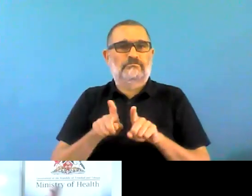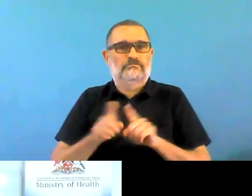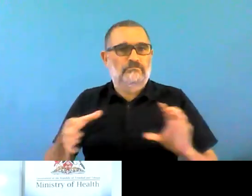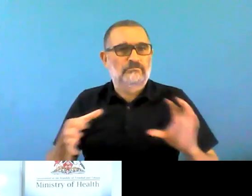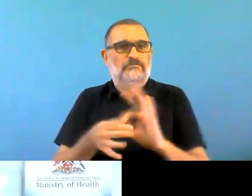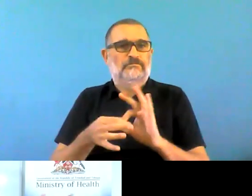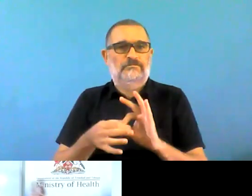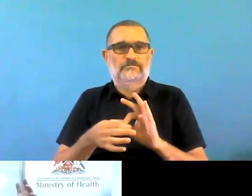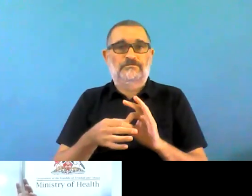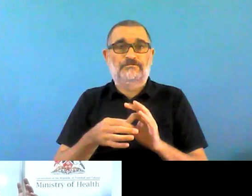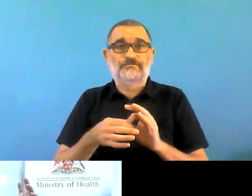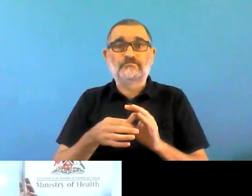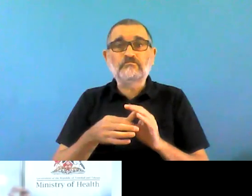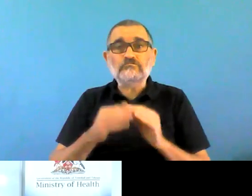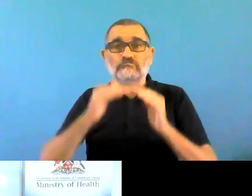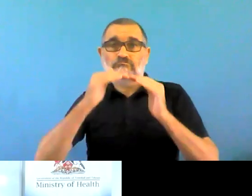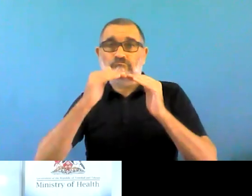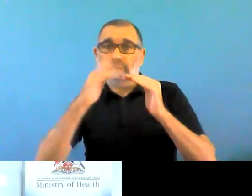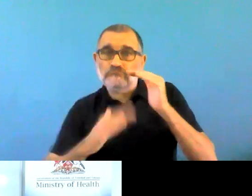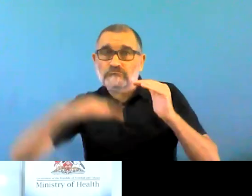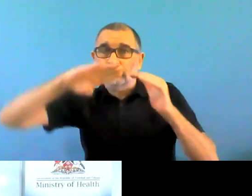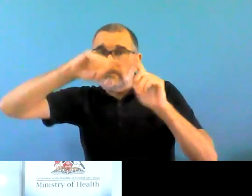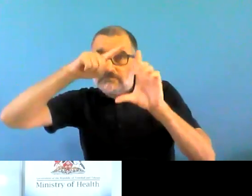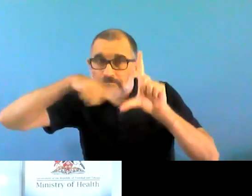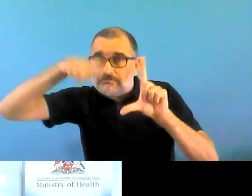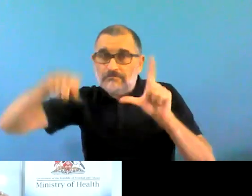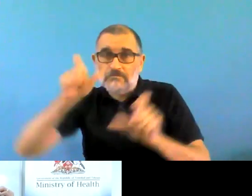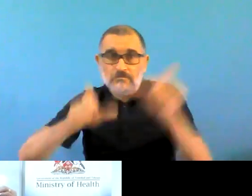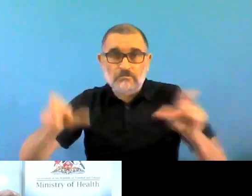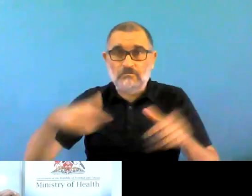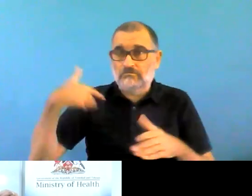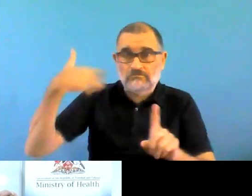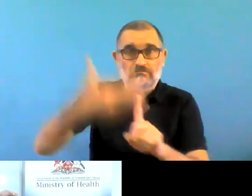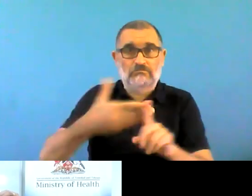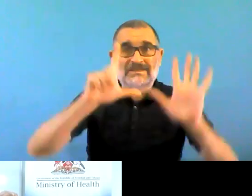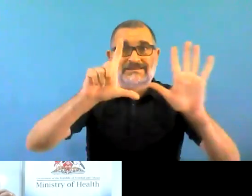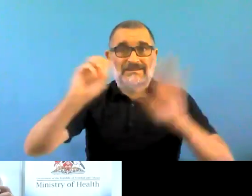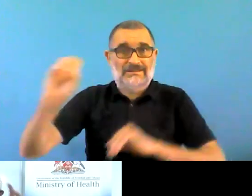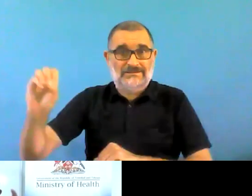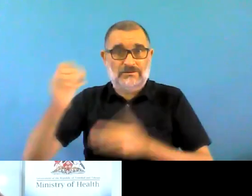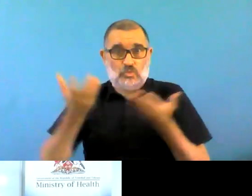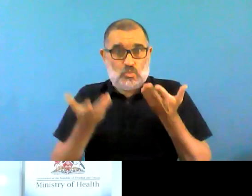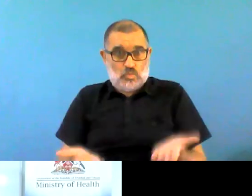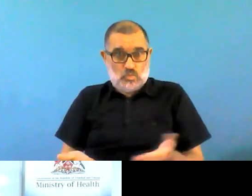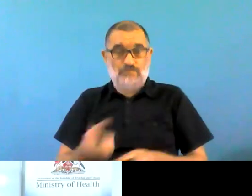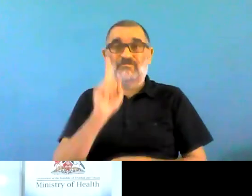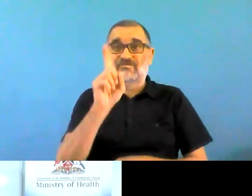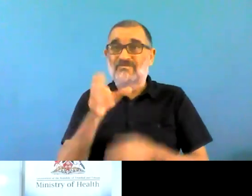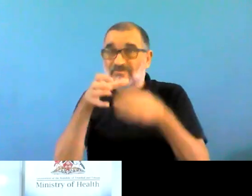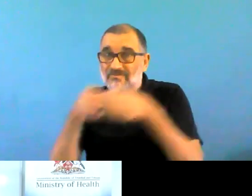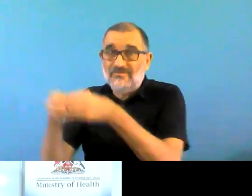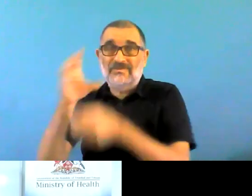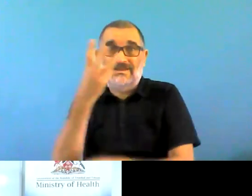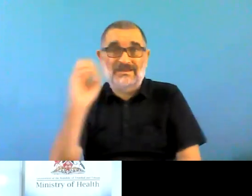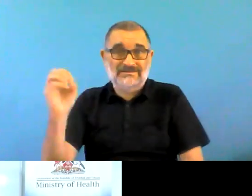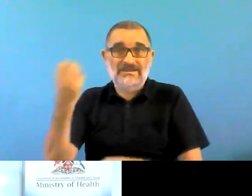have gone back to communities. So that process goes on. The other challenge in a small country like Trinidad